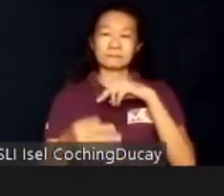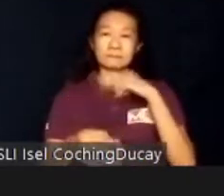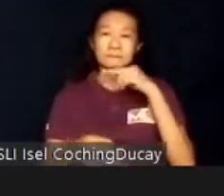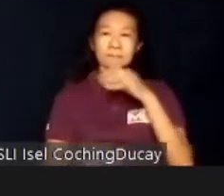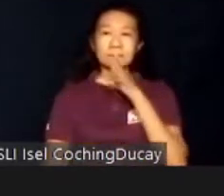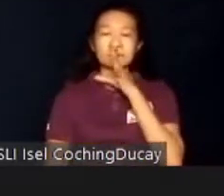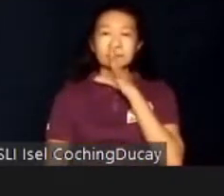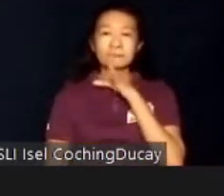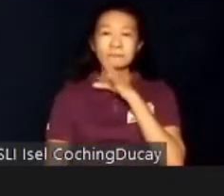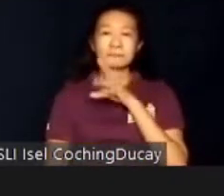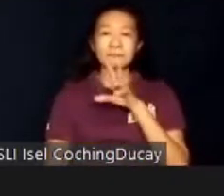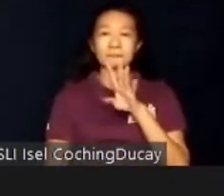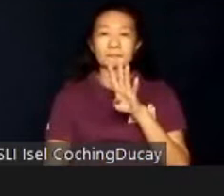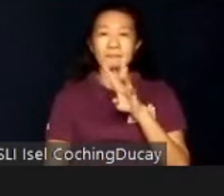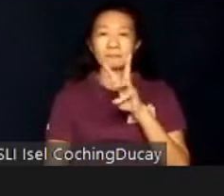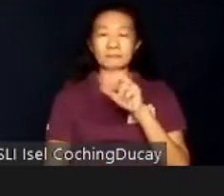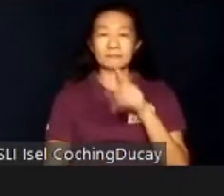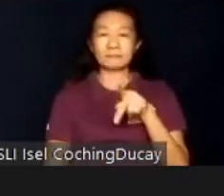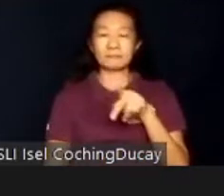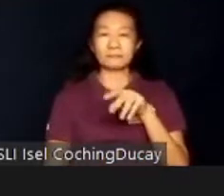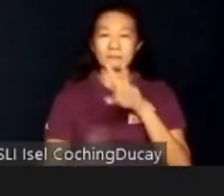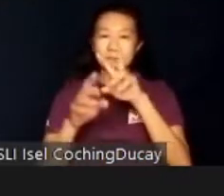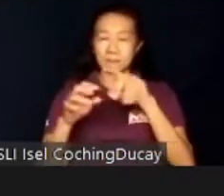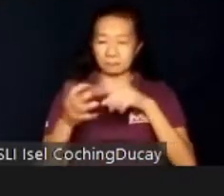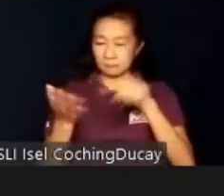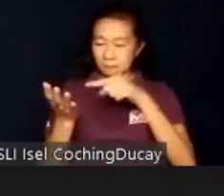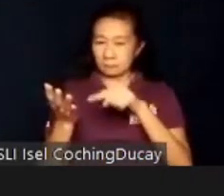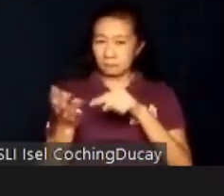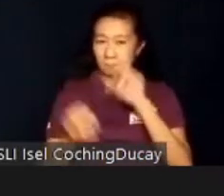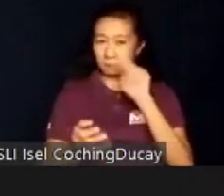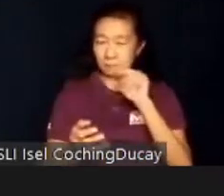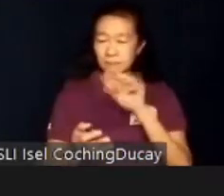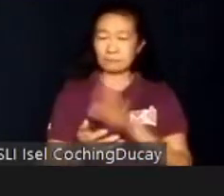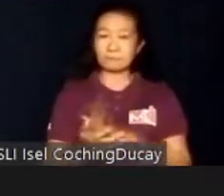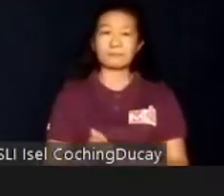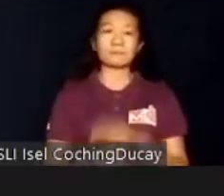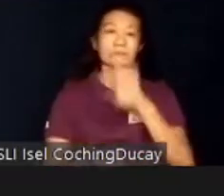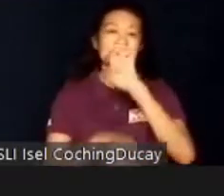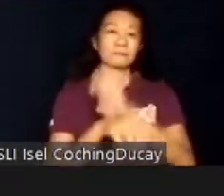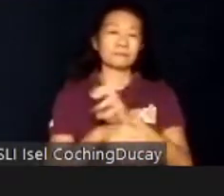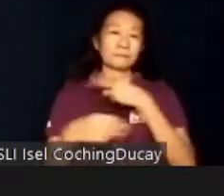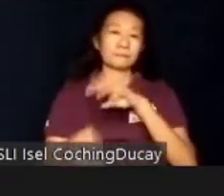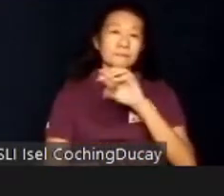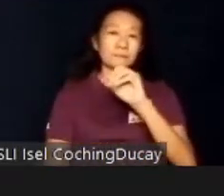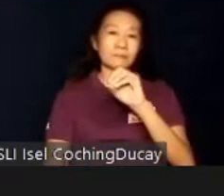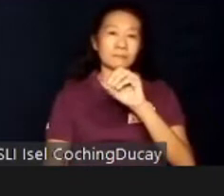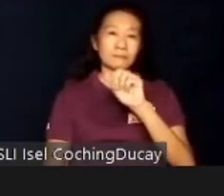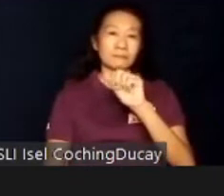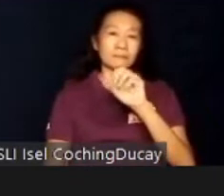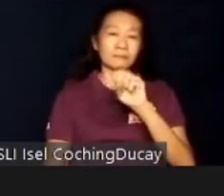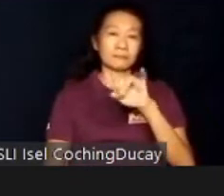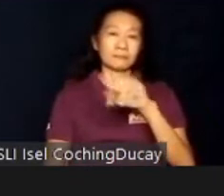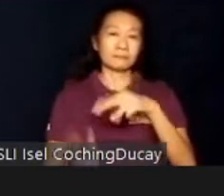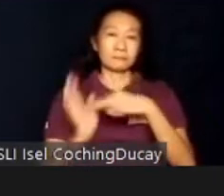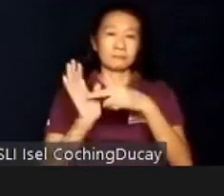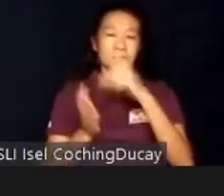The BWAP-2 assesses capabilities needed for employment. While the OASIS ultimately recommends